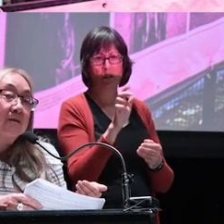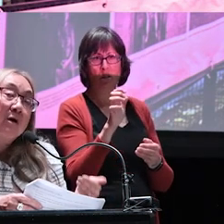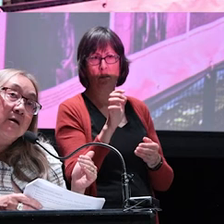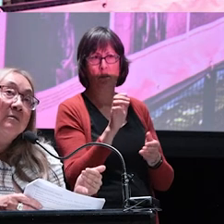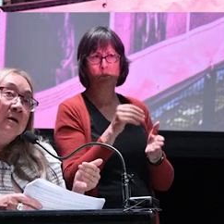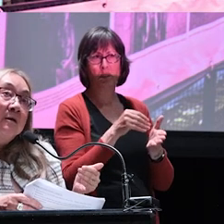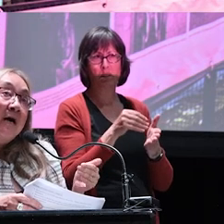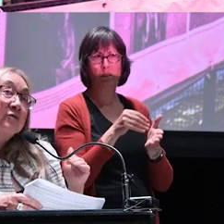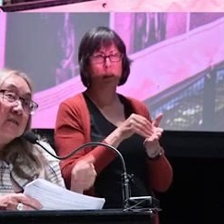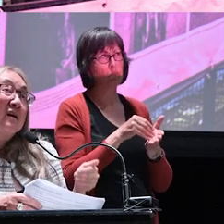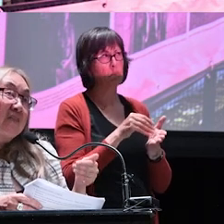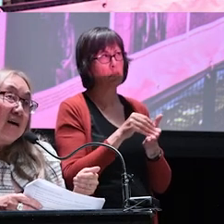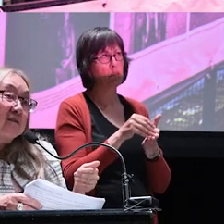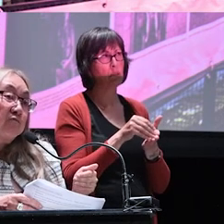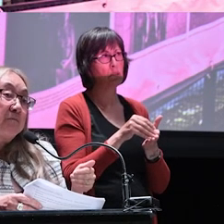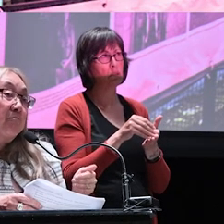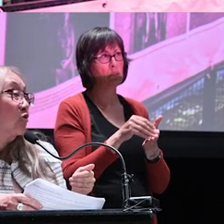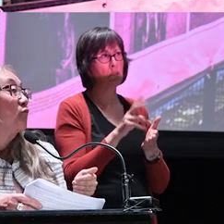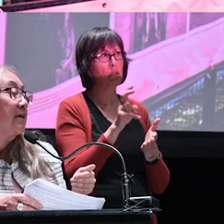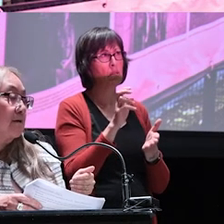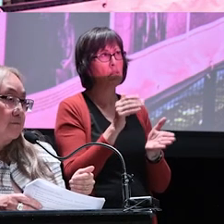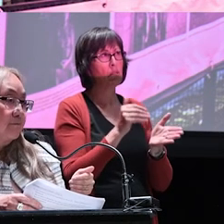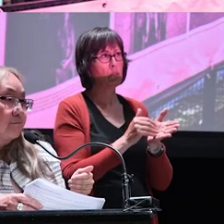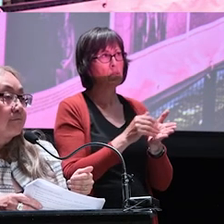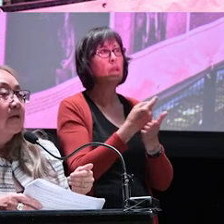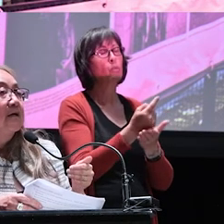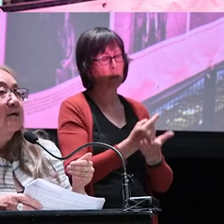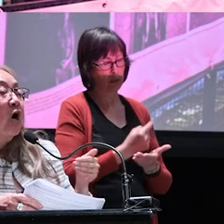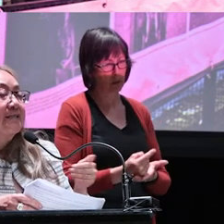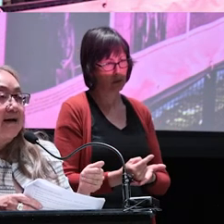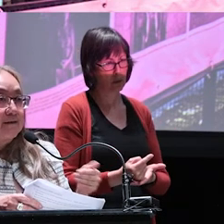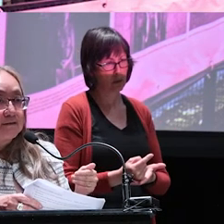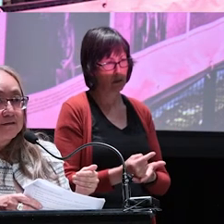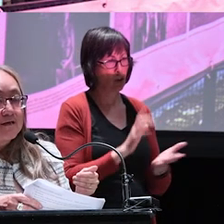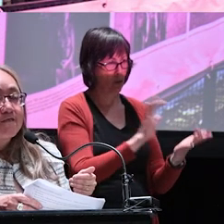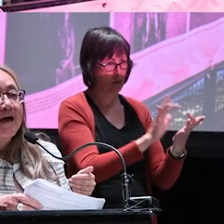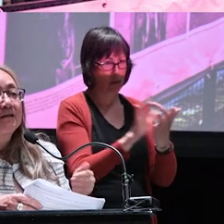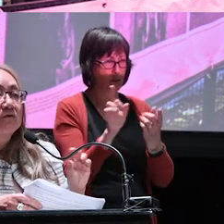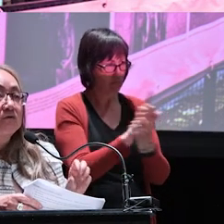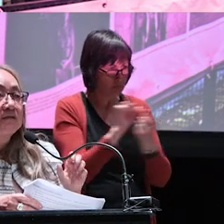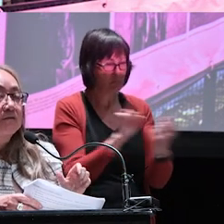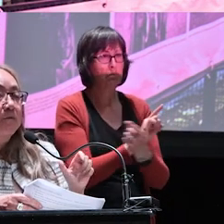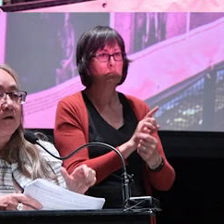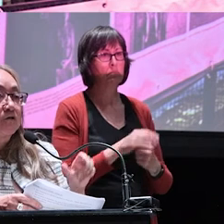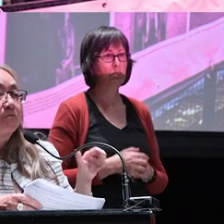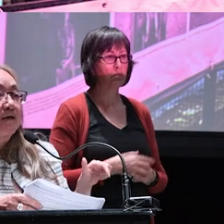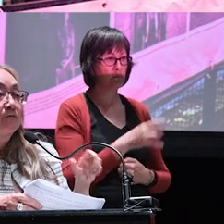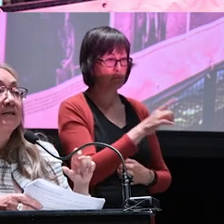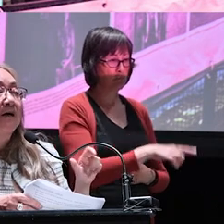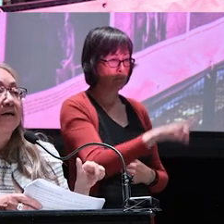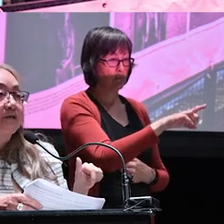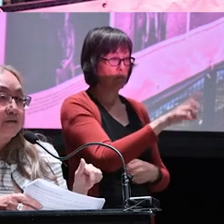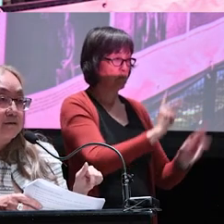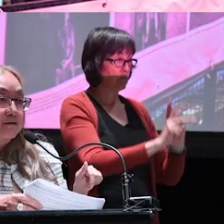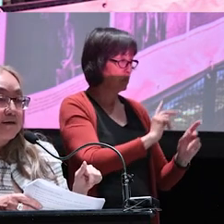millions, well hundreds of thousands would be per week contacts that those Civic Partners make